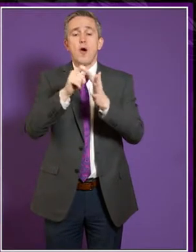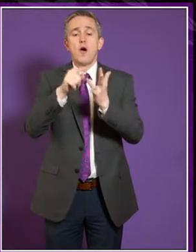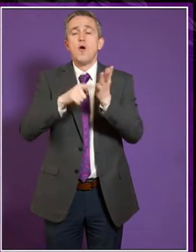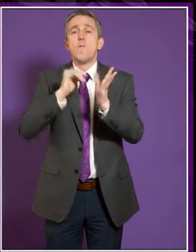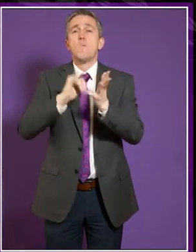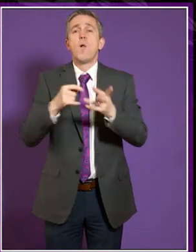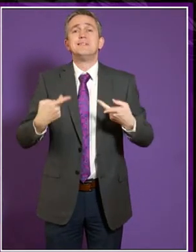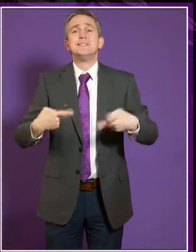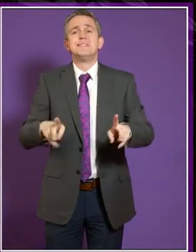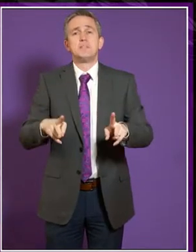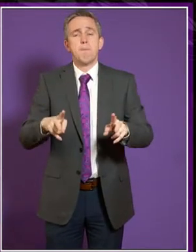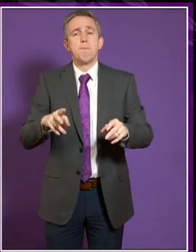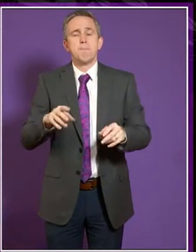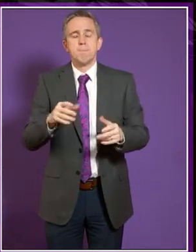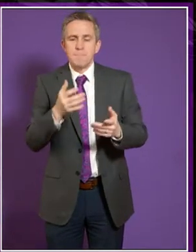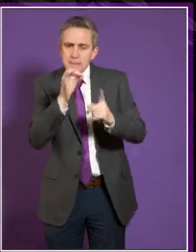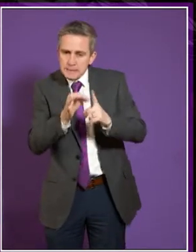It's much more fine-grained.